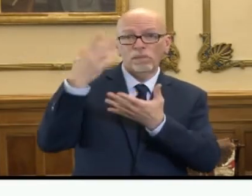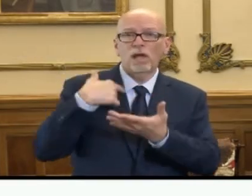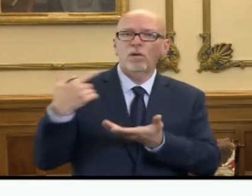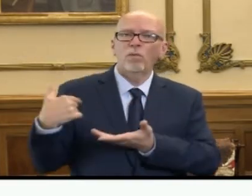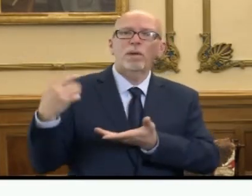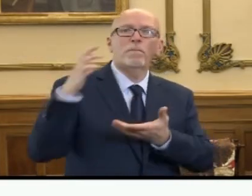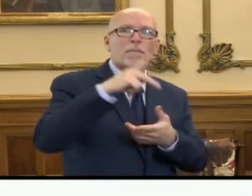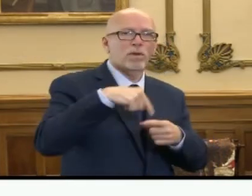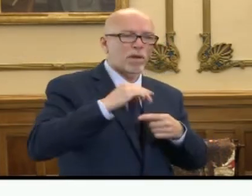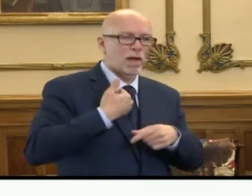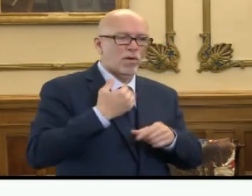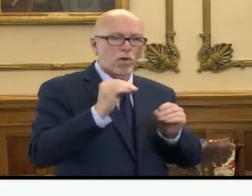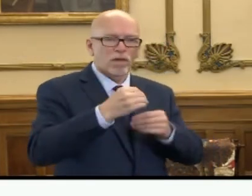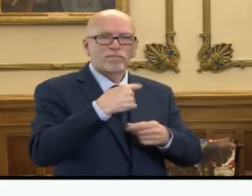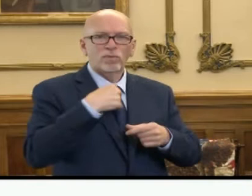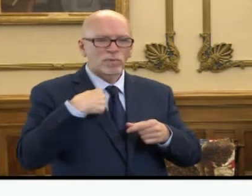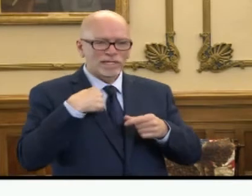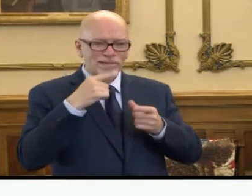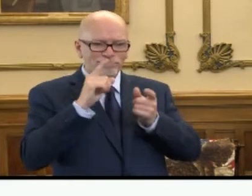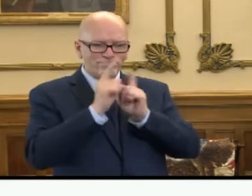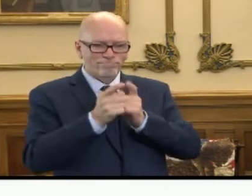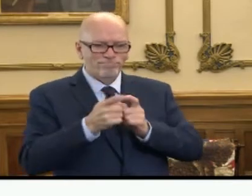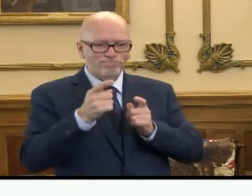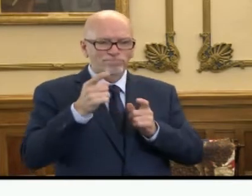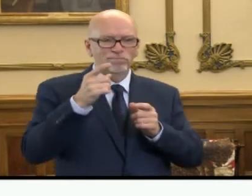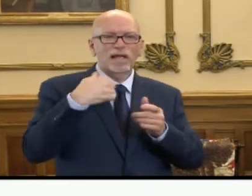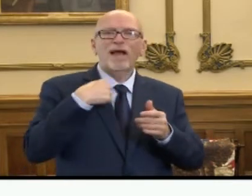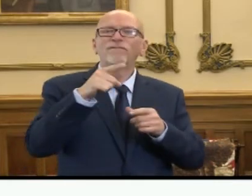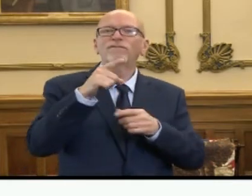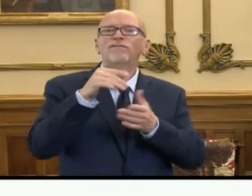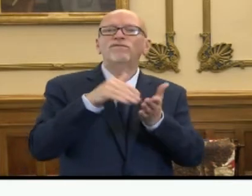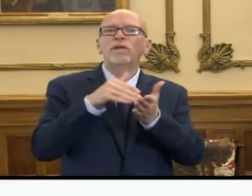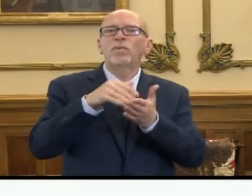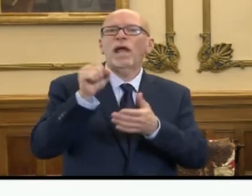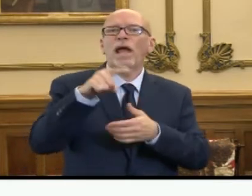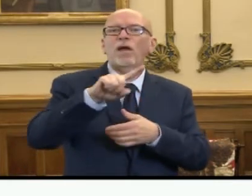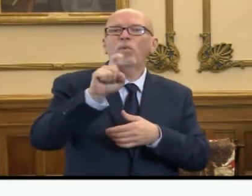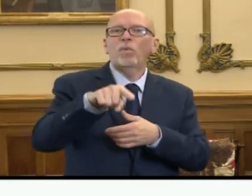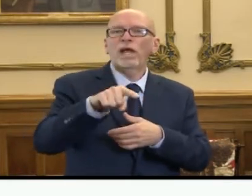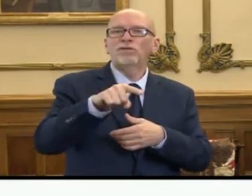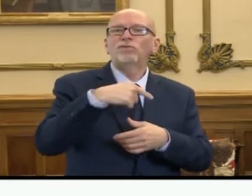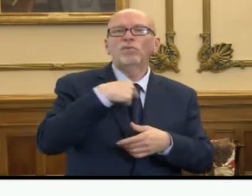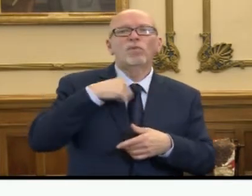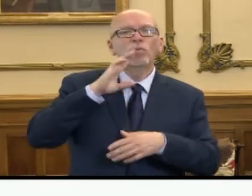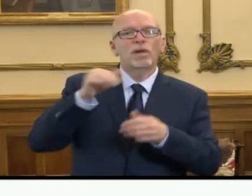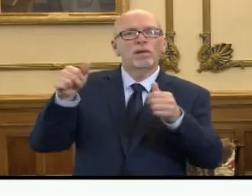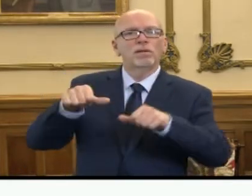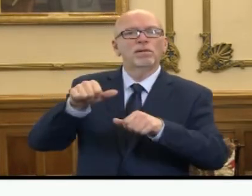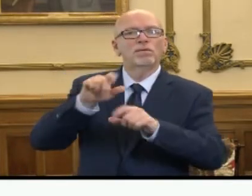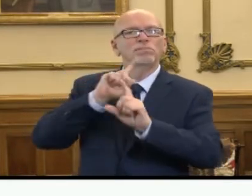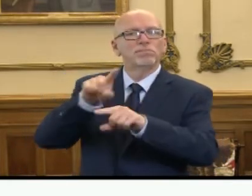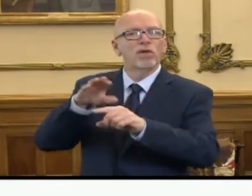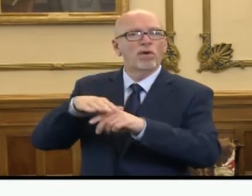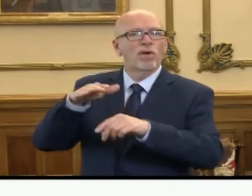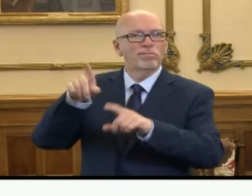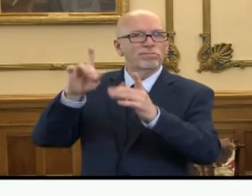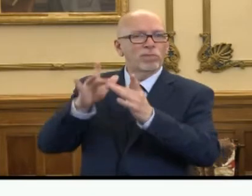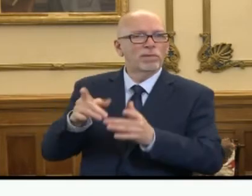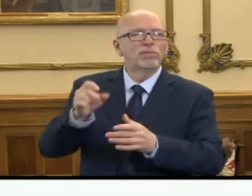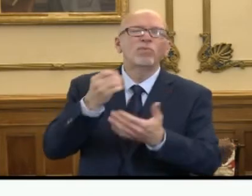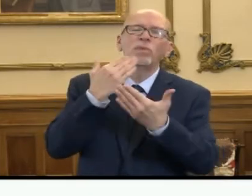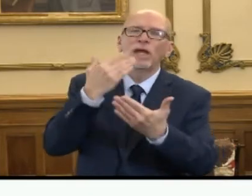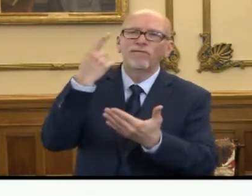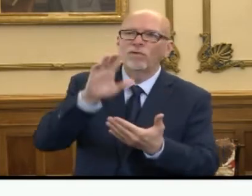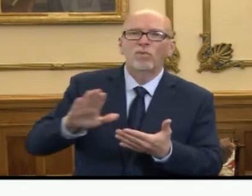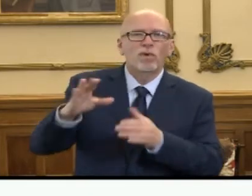shop, and then we translate them into a frequently asked question, and we end up providing an answer to that question. So thank you for